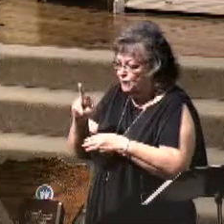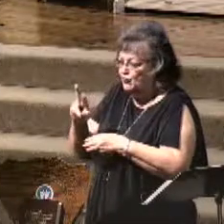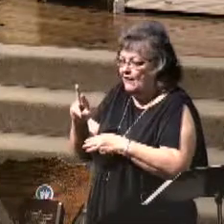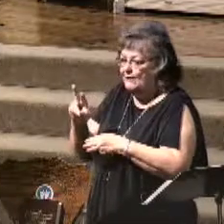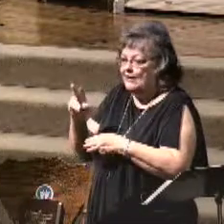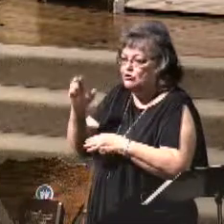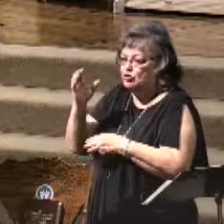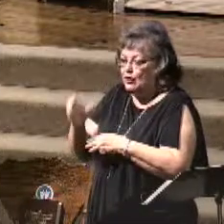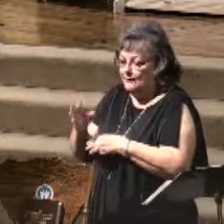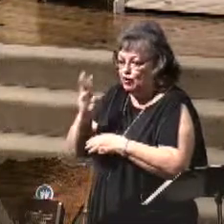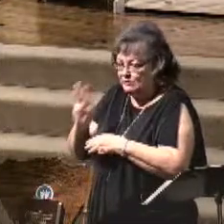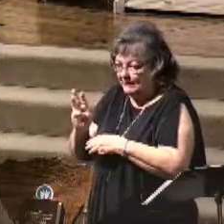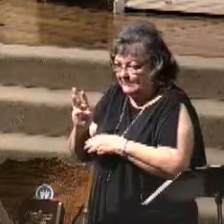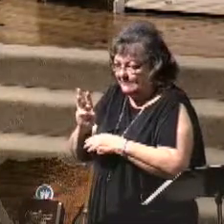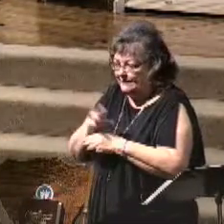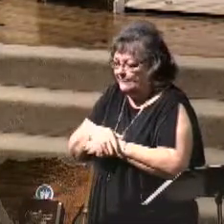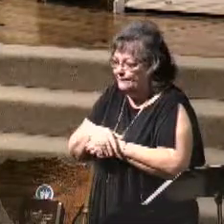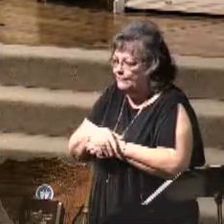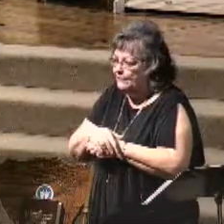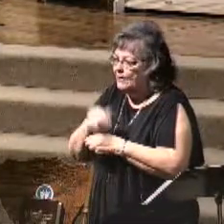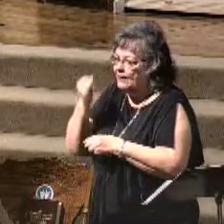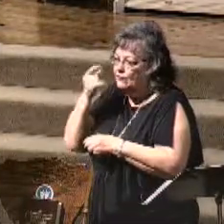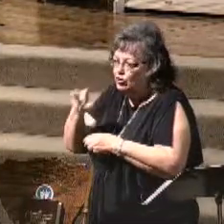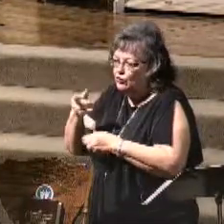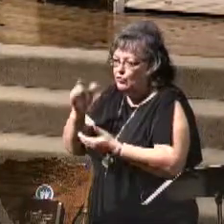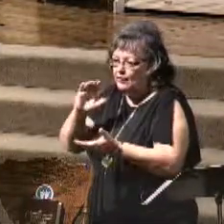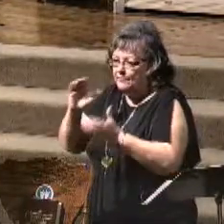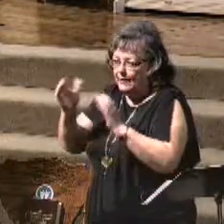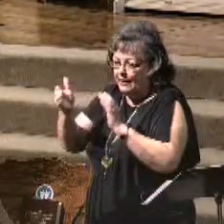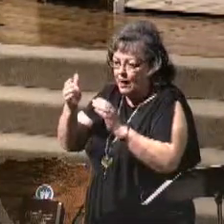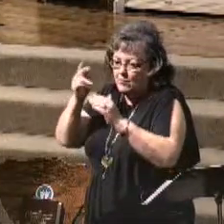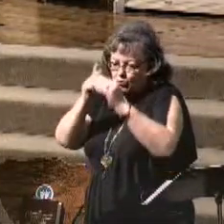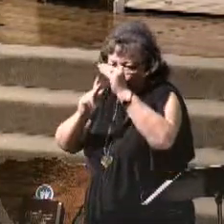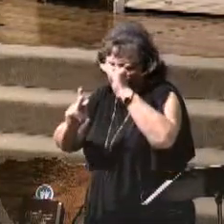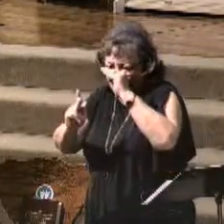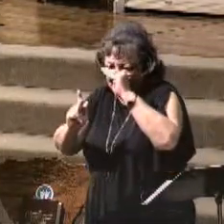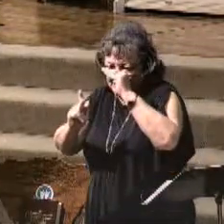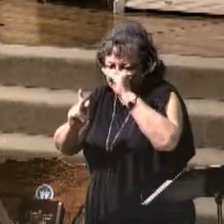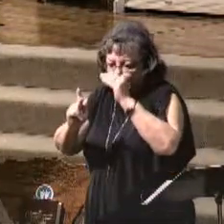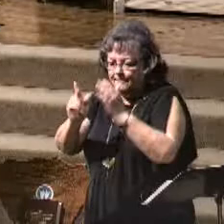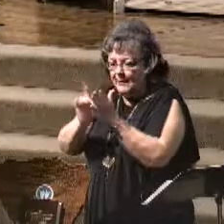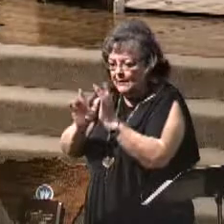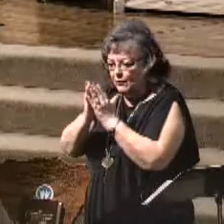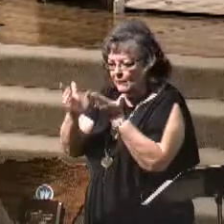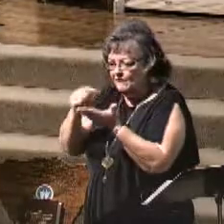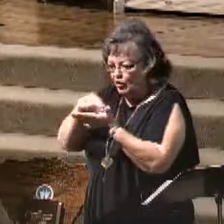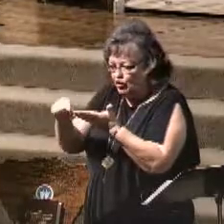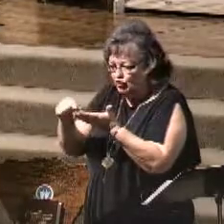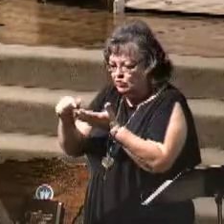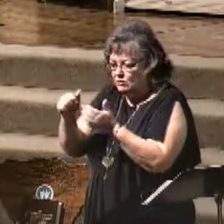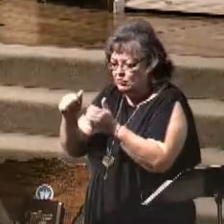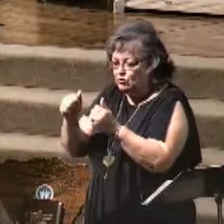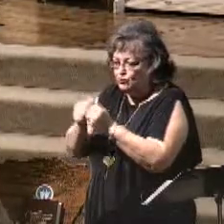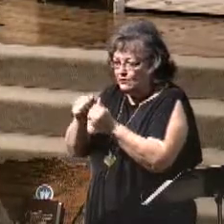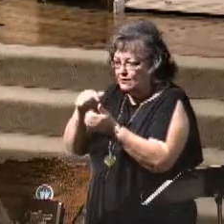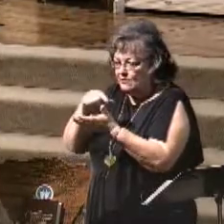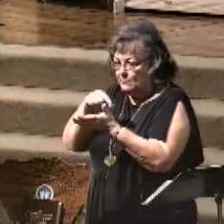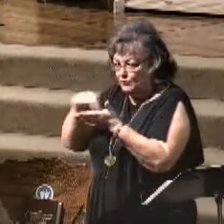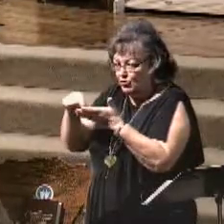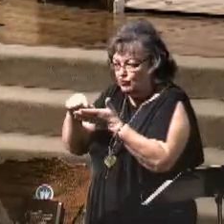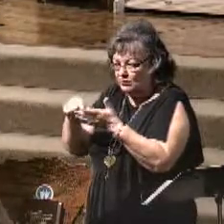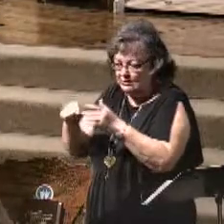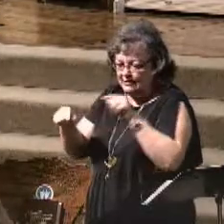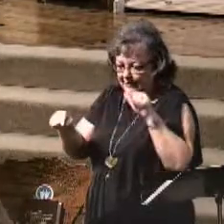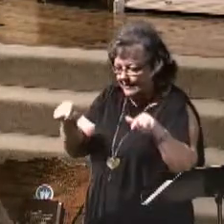6, and if you will compare prophecy, compare Scripture with Scripture, it gives you a better